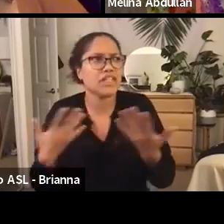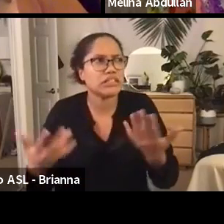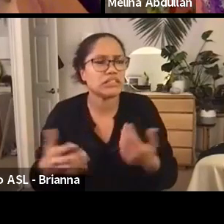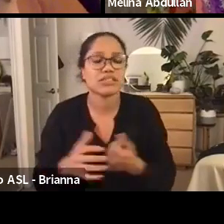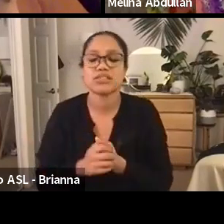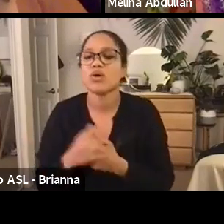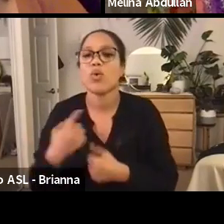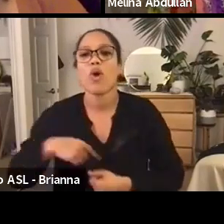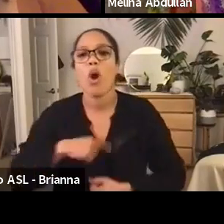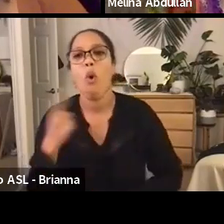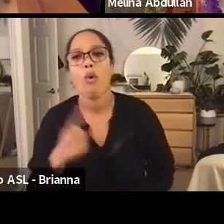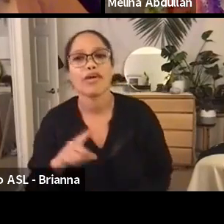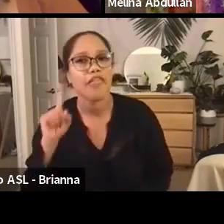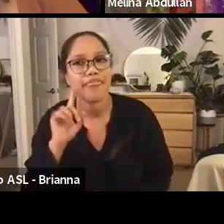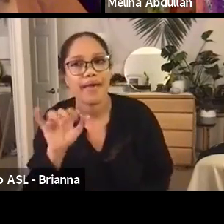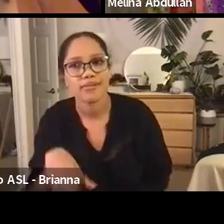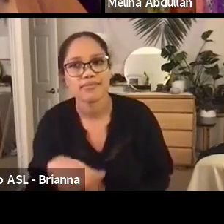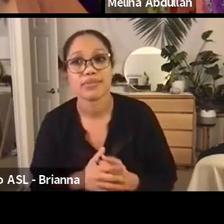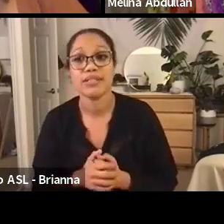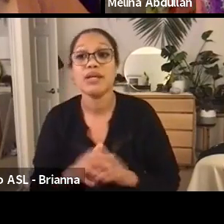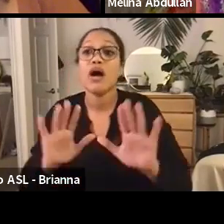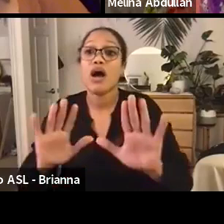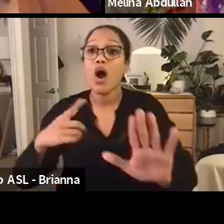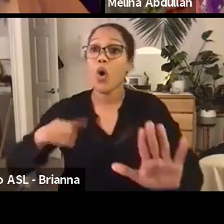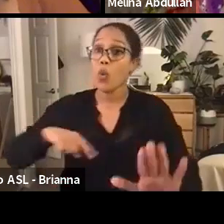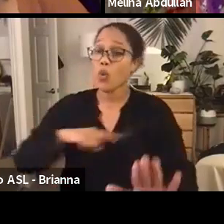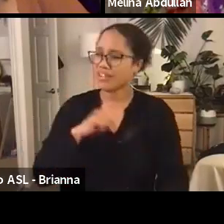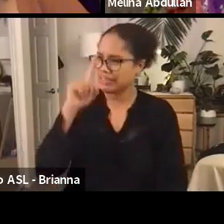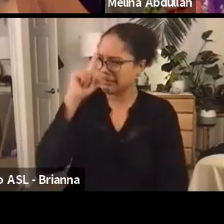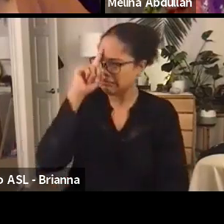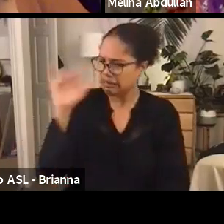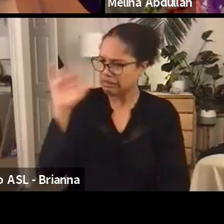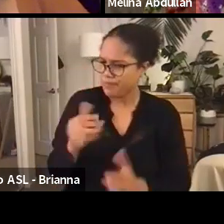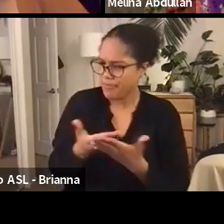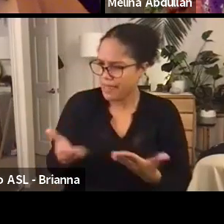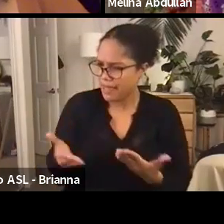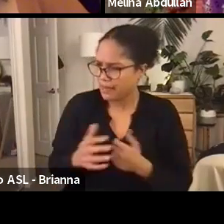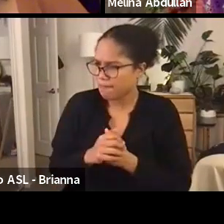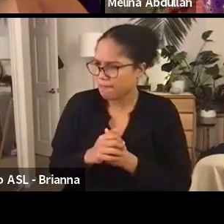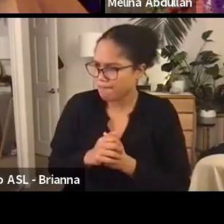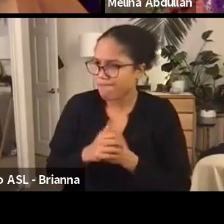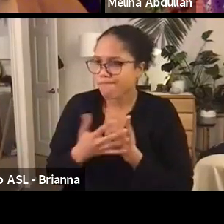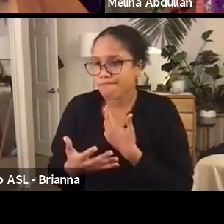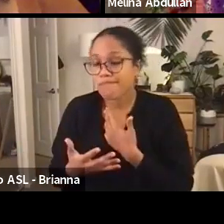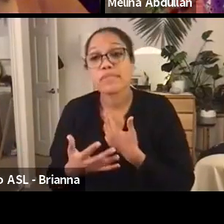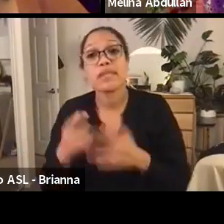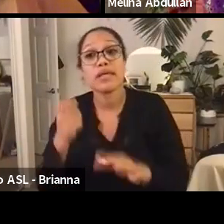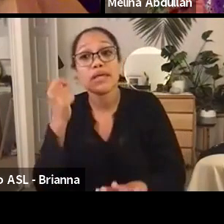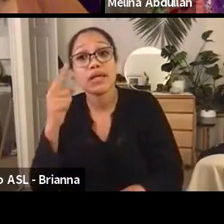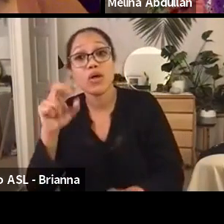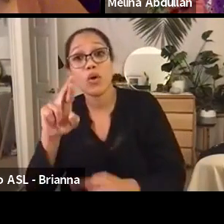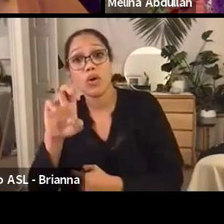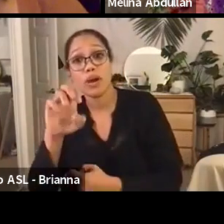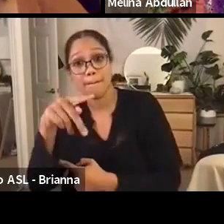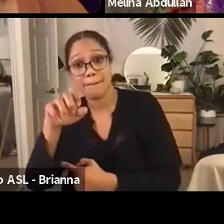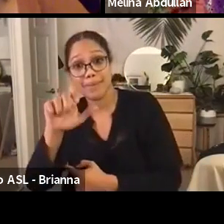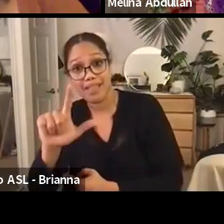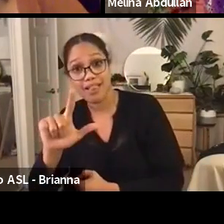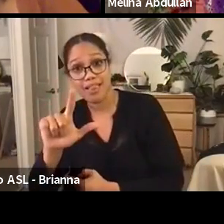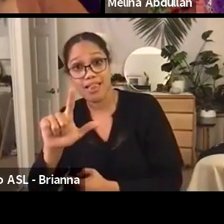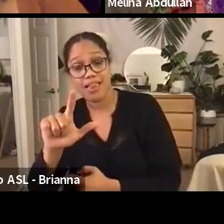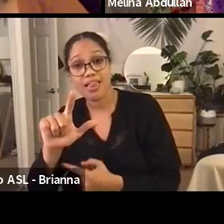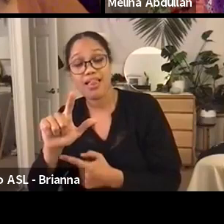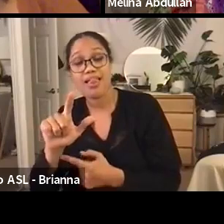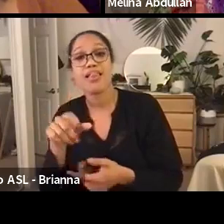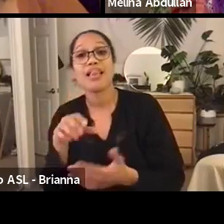tell you that we thought about that too. And just within the repeal of the section, the section